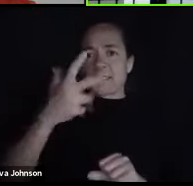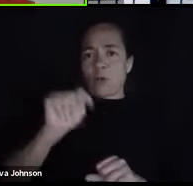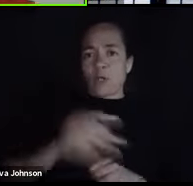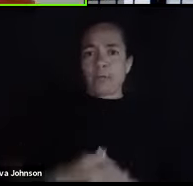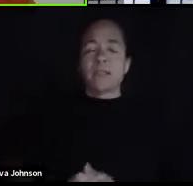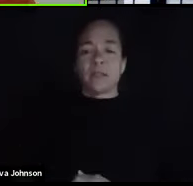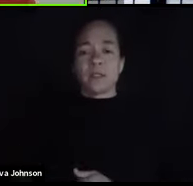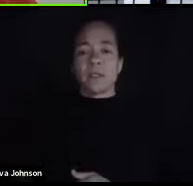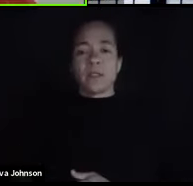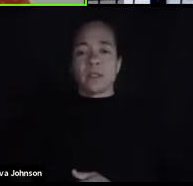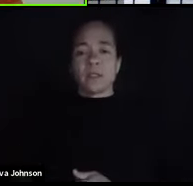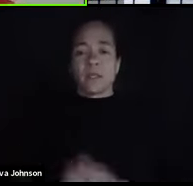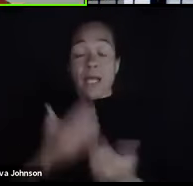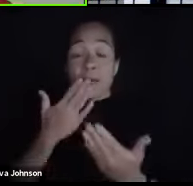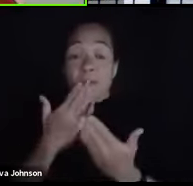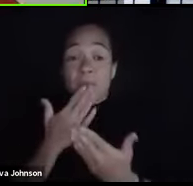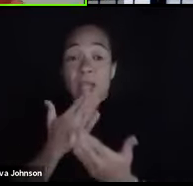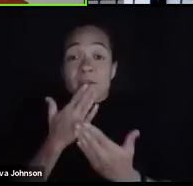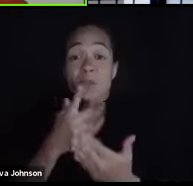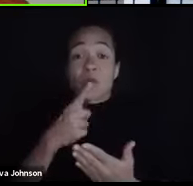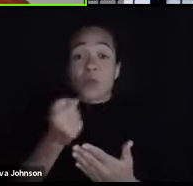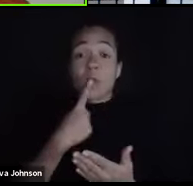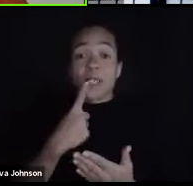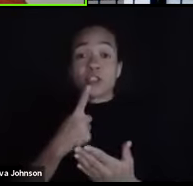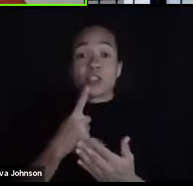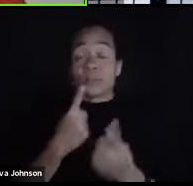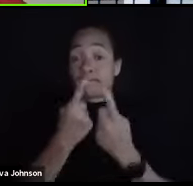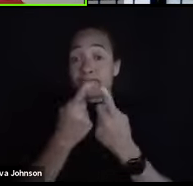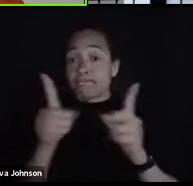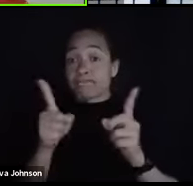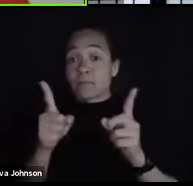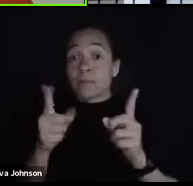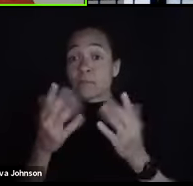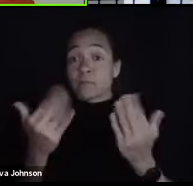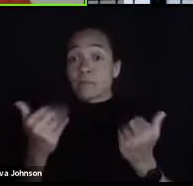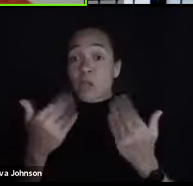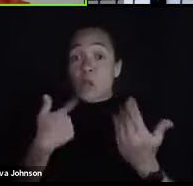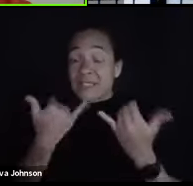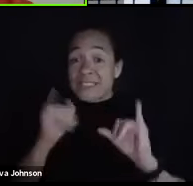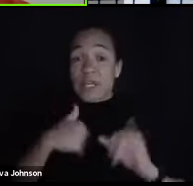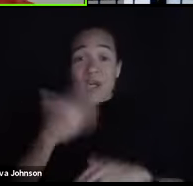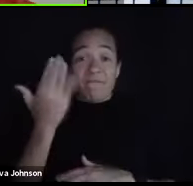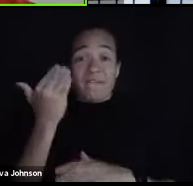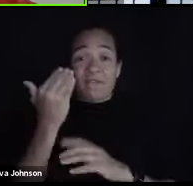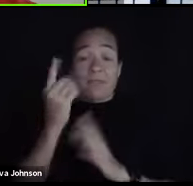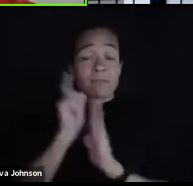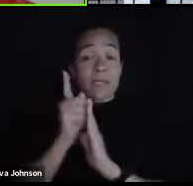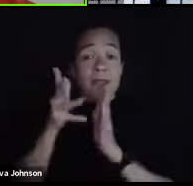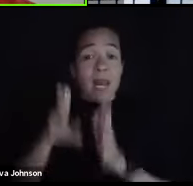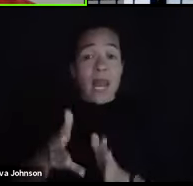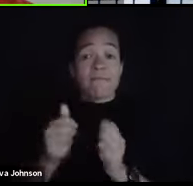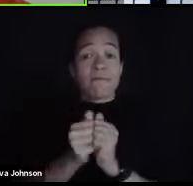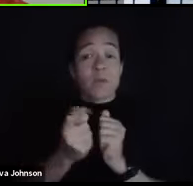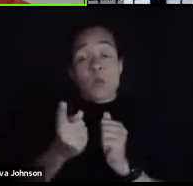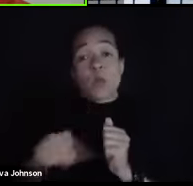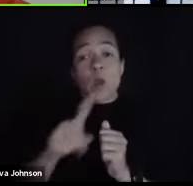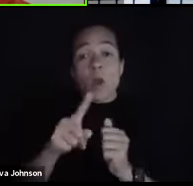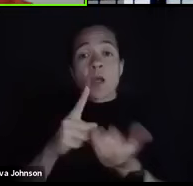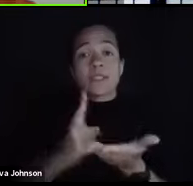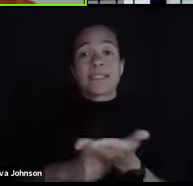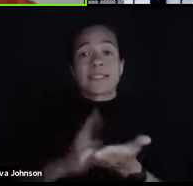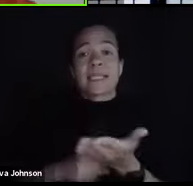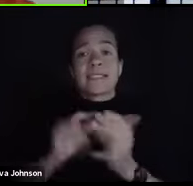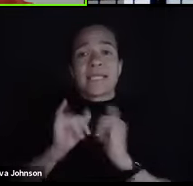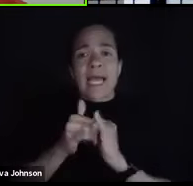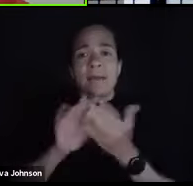Awesome. So thank you so much for that question. And for anyone else watching, we still do have about 15 more minutes to spend with you all tonight talking about how to be successful